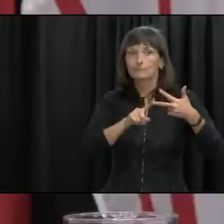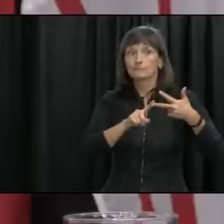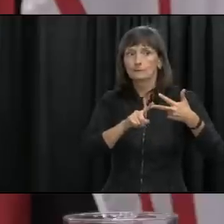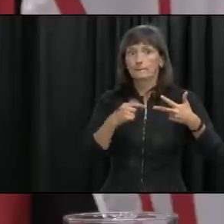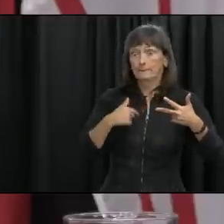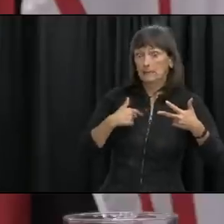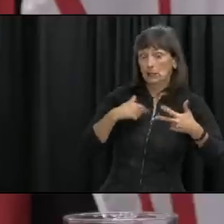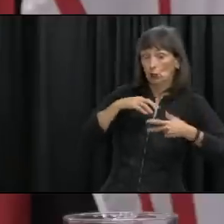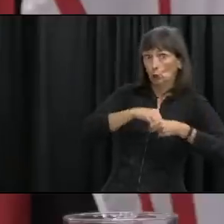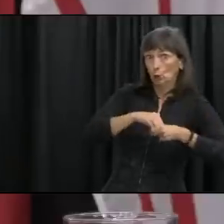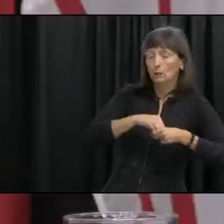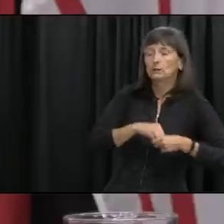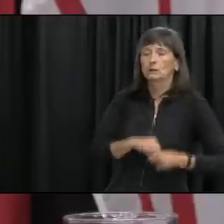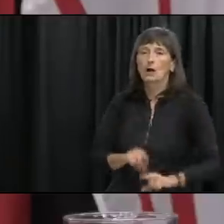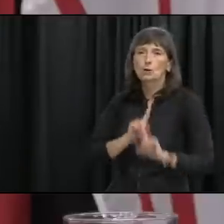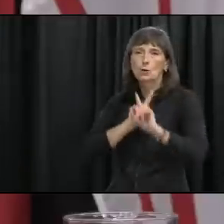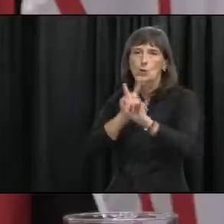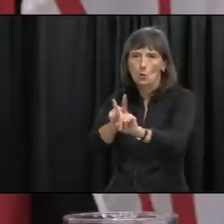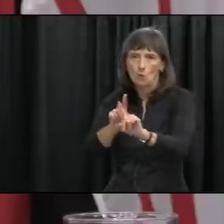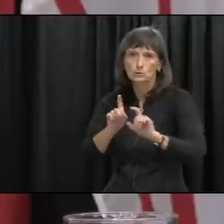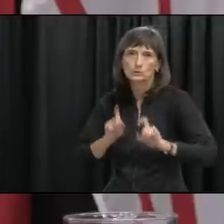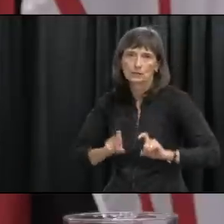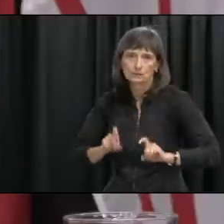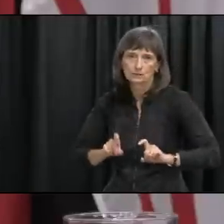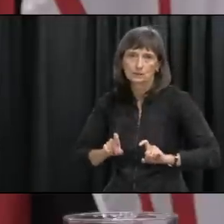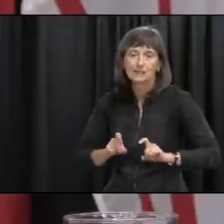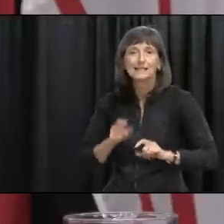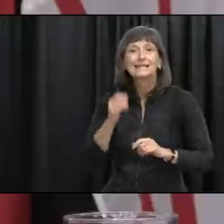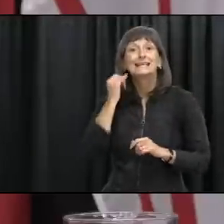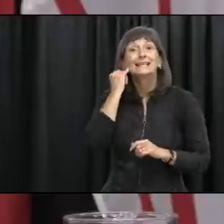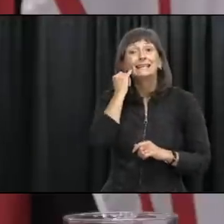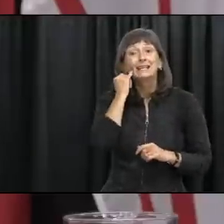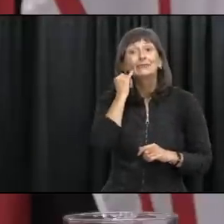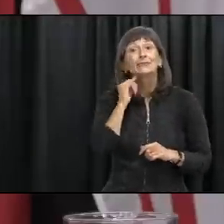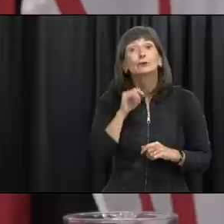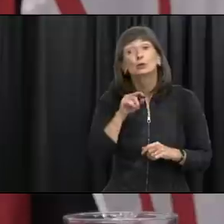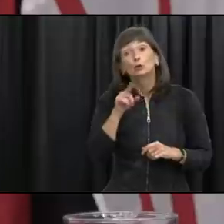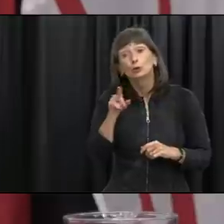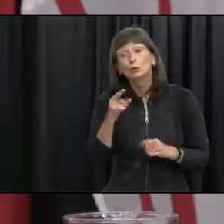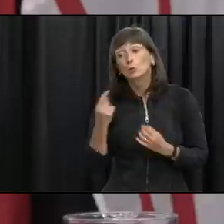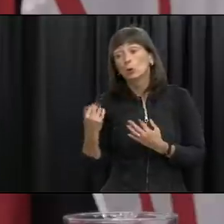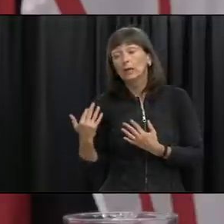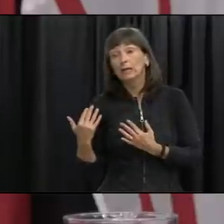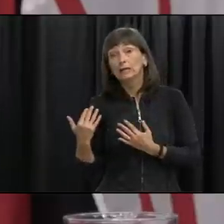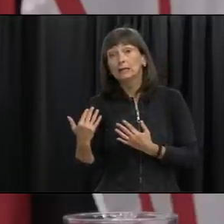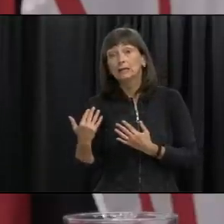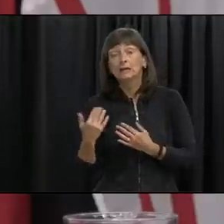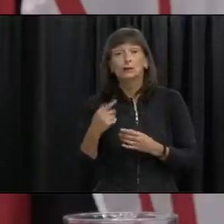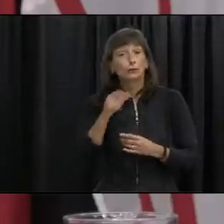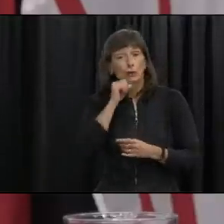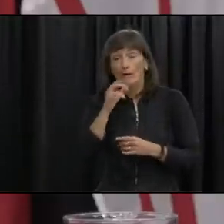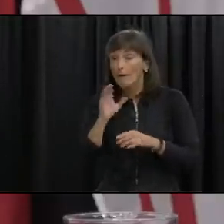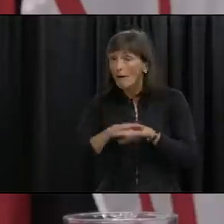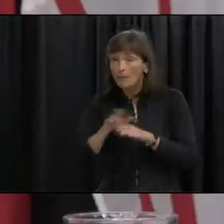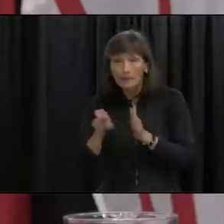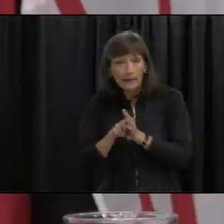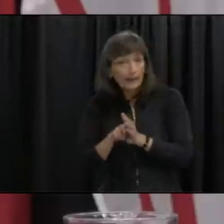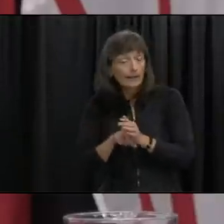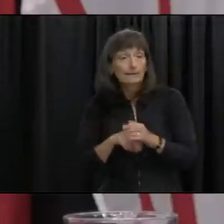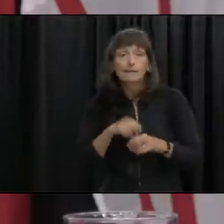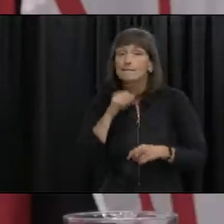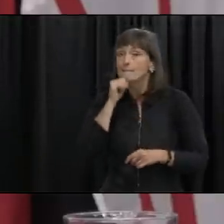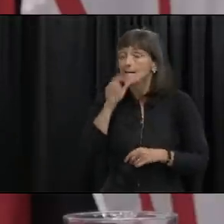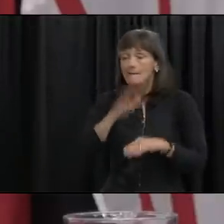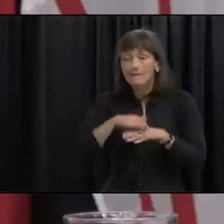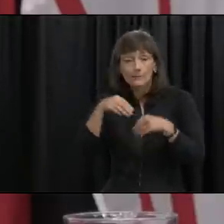guide those who should be there so if you're in the queue and you happen to live in happy valley goose bay you weren't on the flight you weren't at those